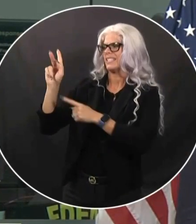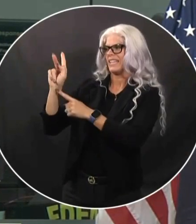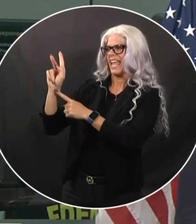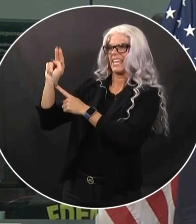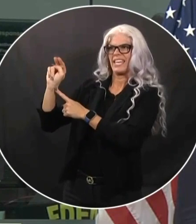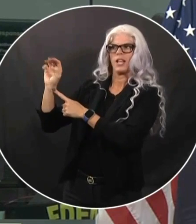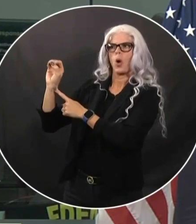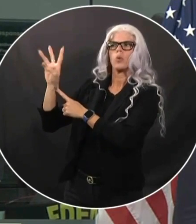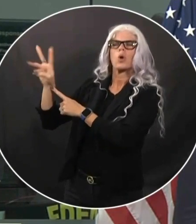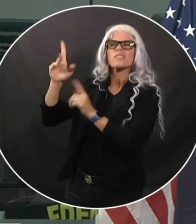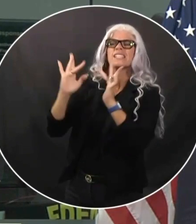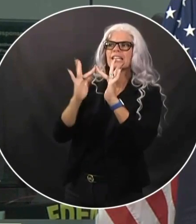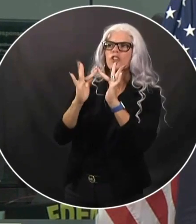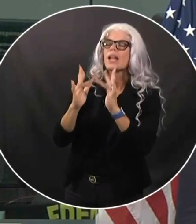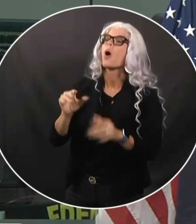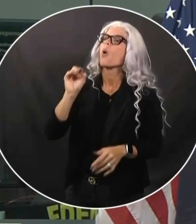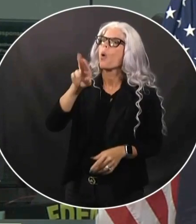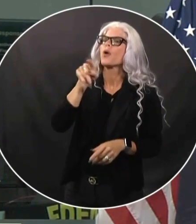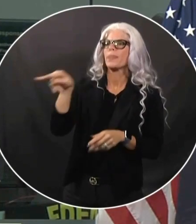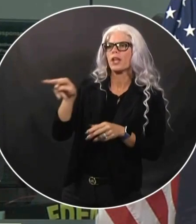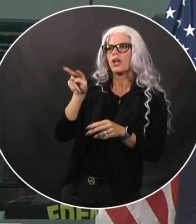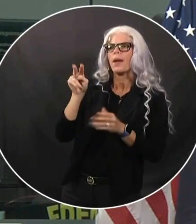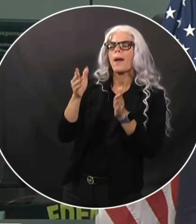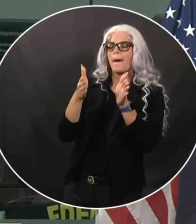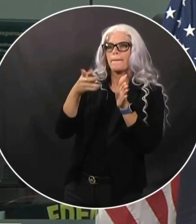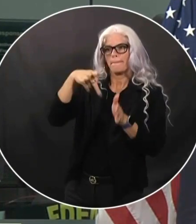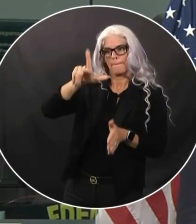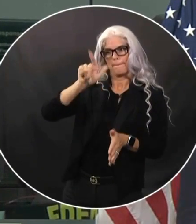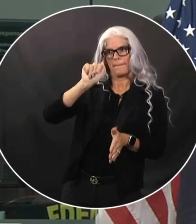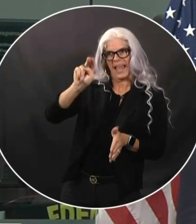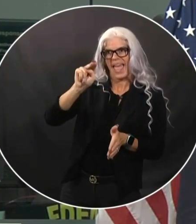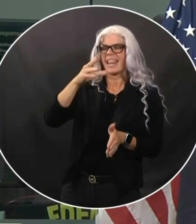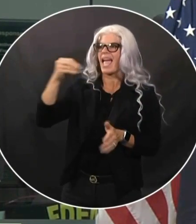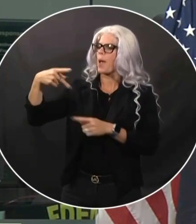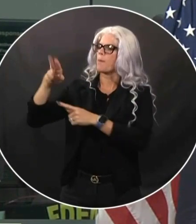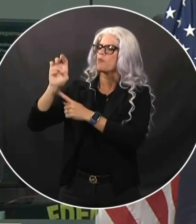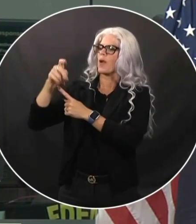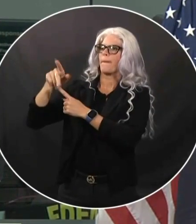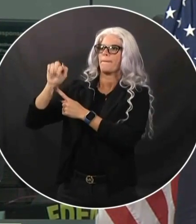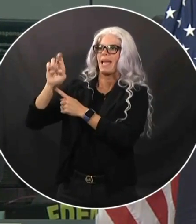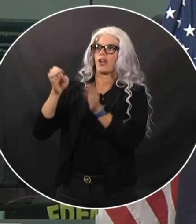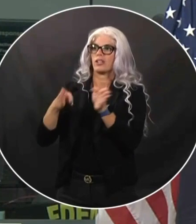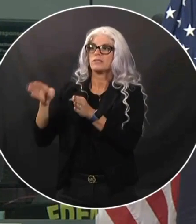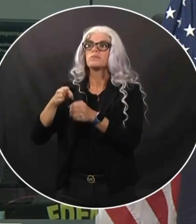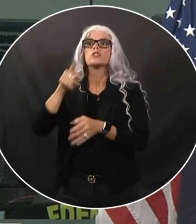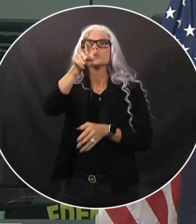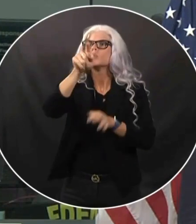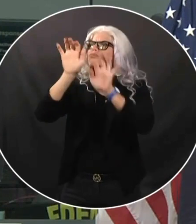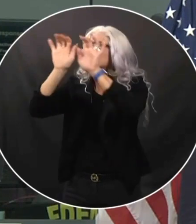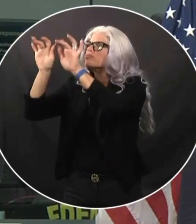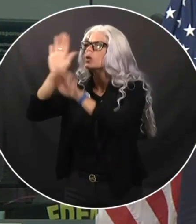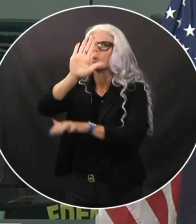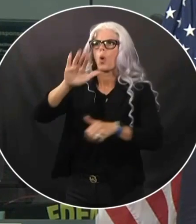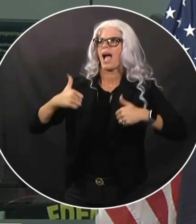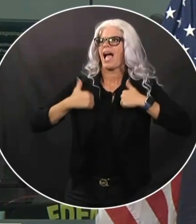prepare to input your address and determine if you live in an evacuation zone. Evacuation